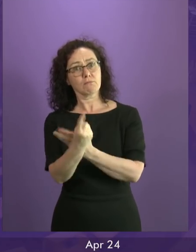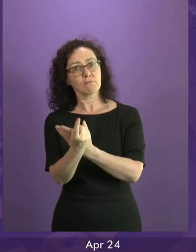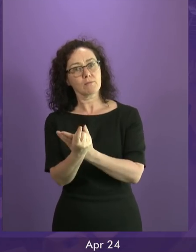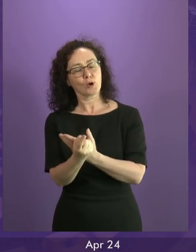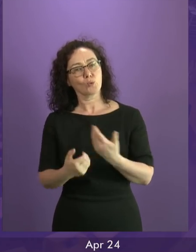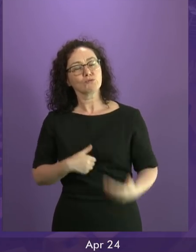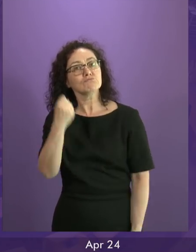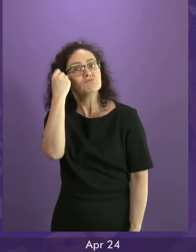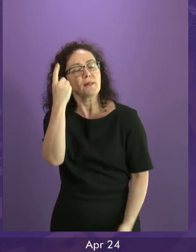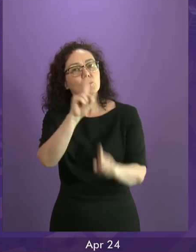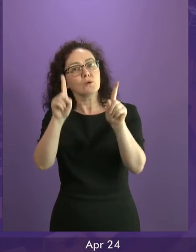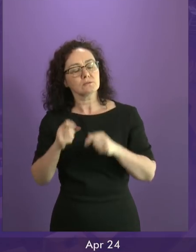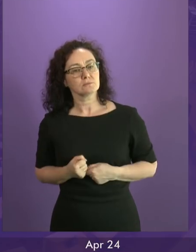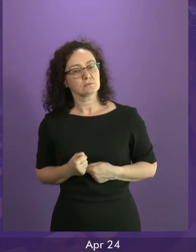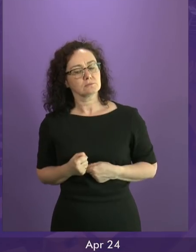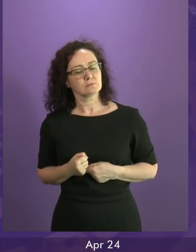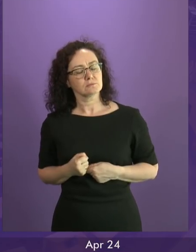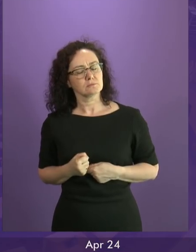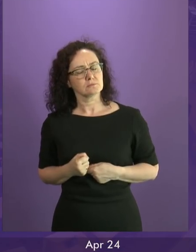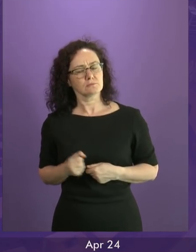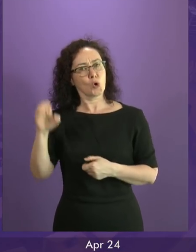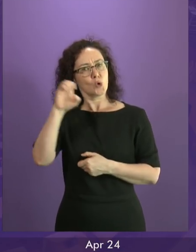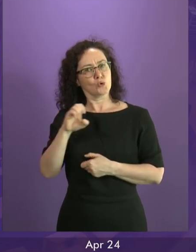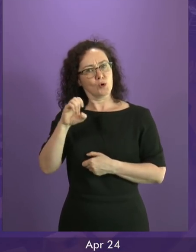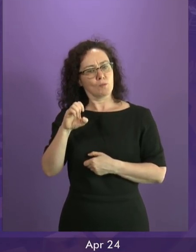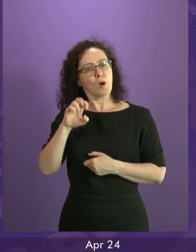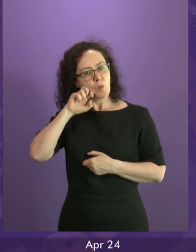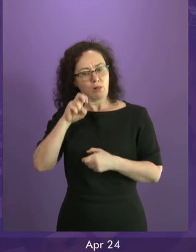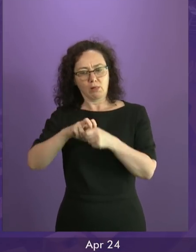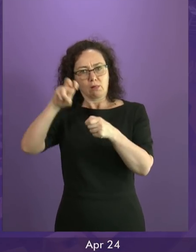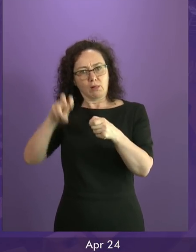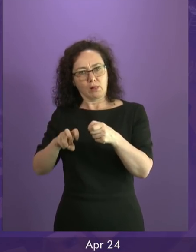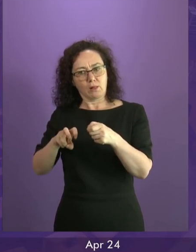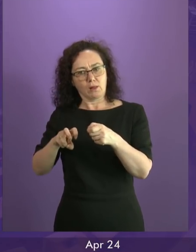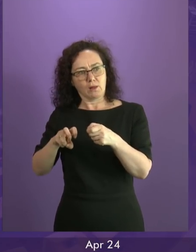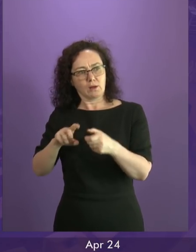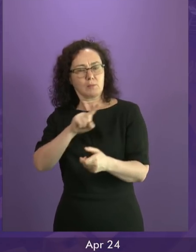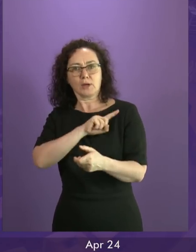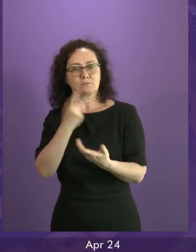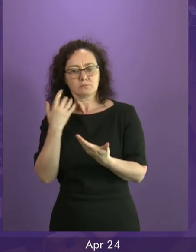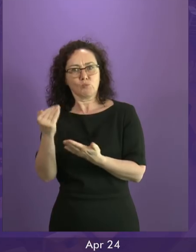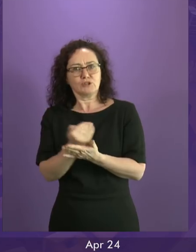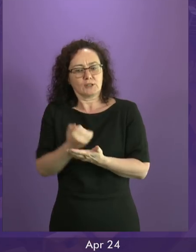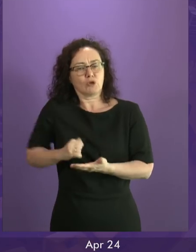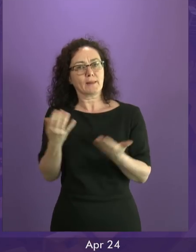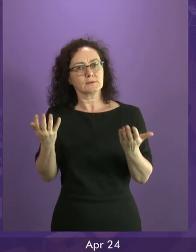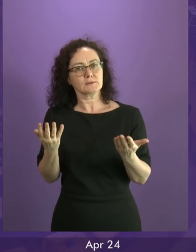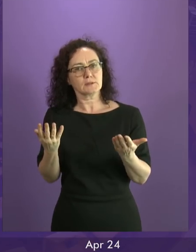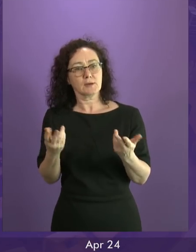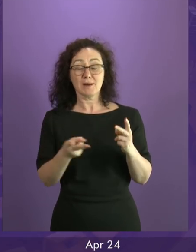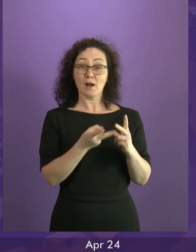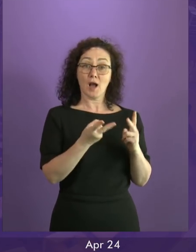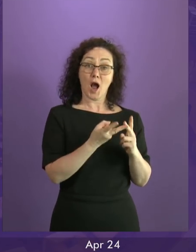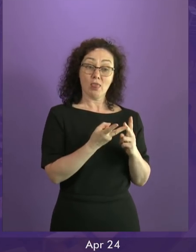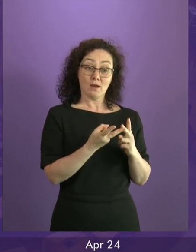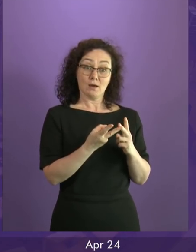independent, we face being taken out of the European Union. our future has been determined by a dozen countries the same size or smaller than us